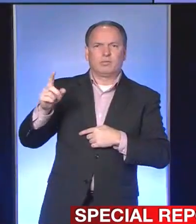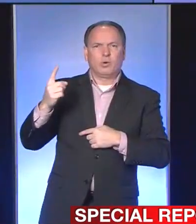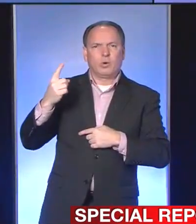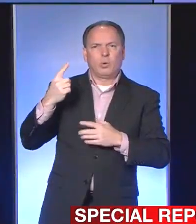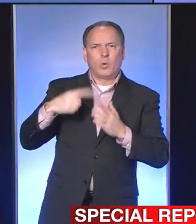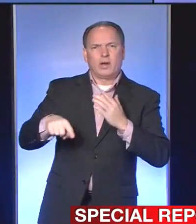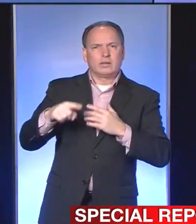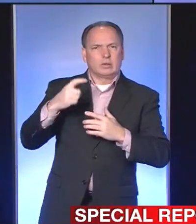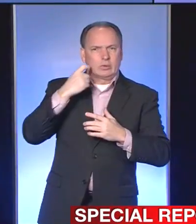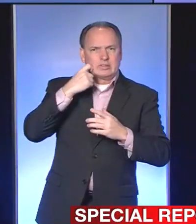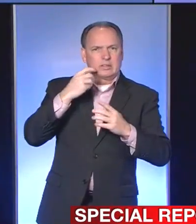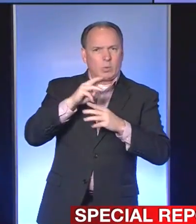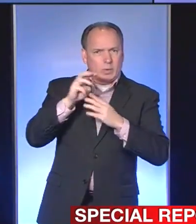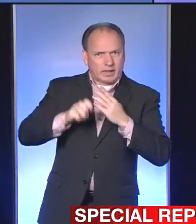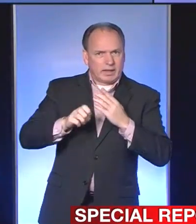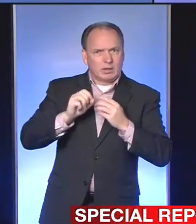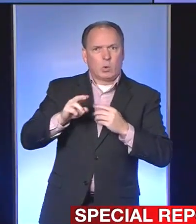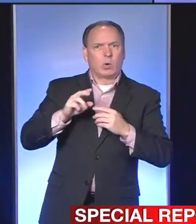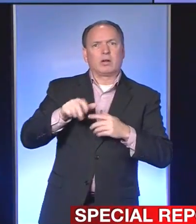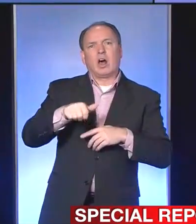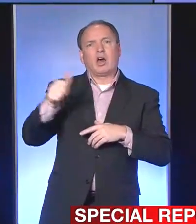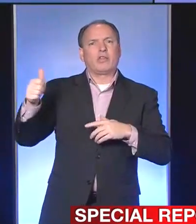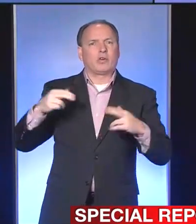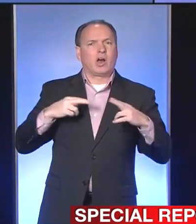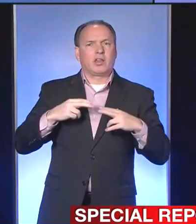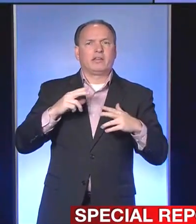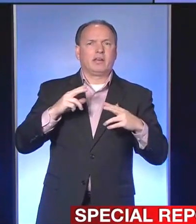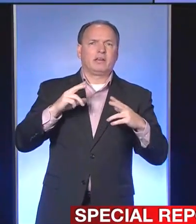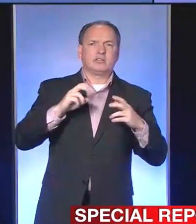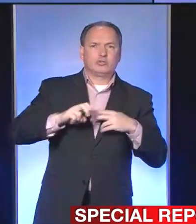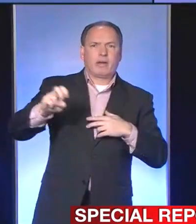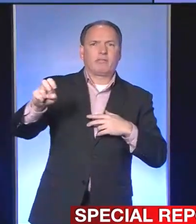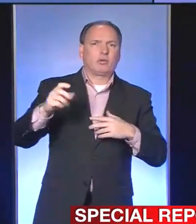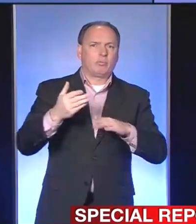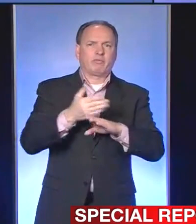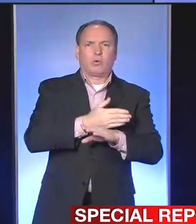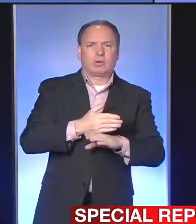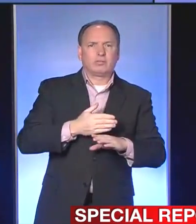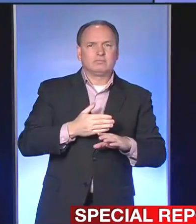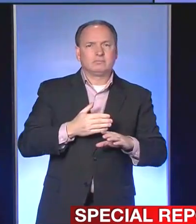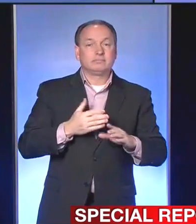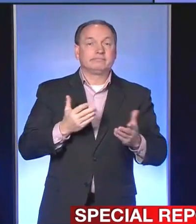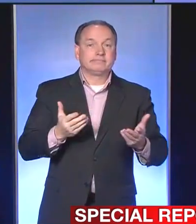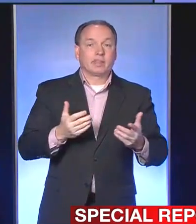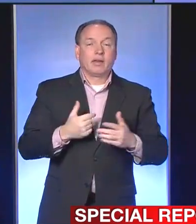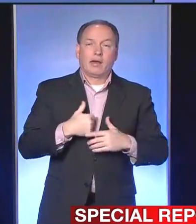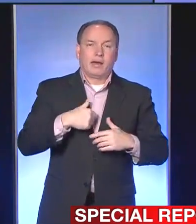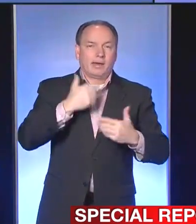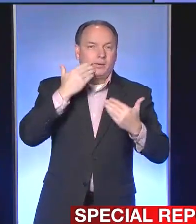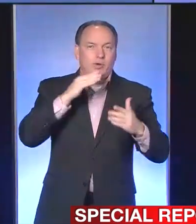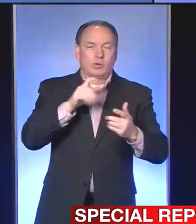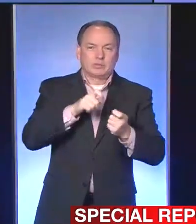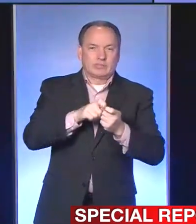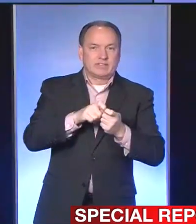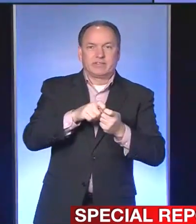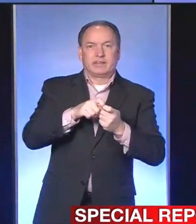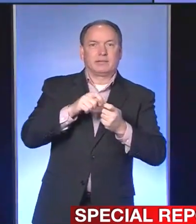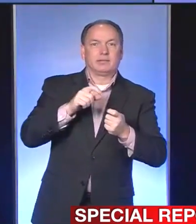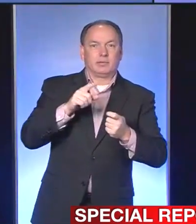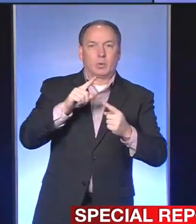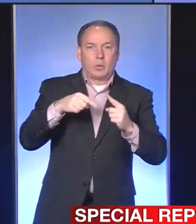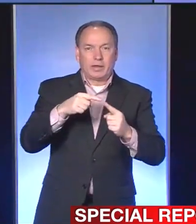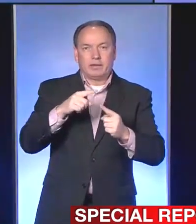weekend or just before it? Are we looking at holiday travel there likely? I'm not really sure where that travel was at or when that occurred.